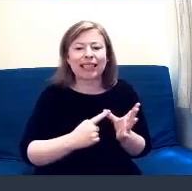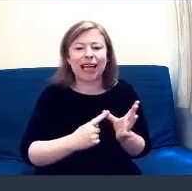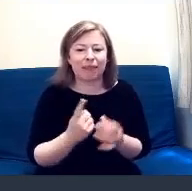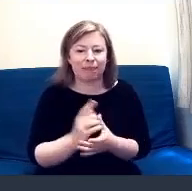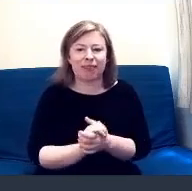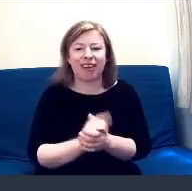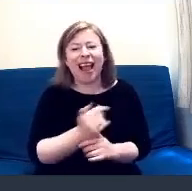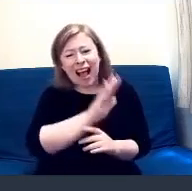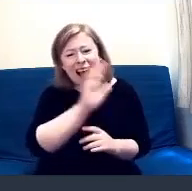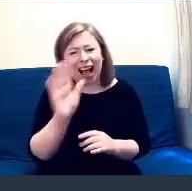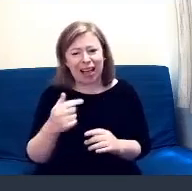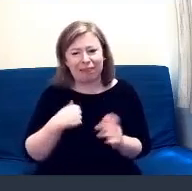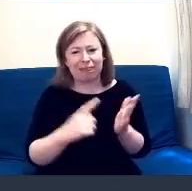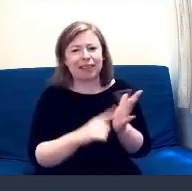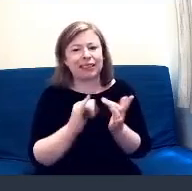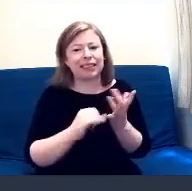Hi, my name's Lisa.